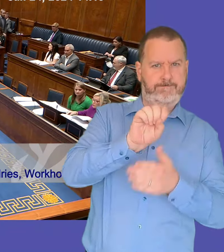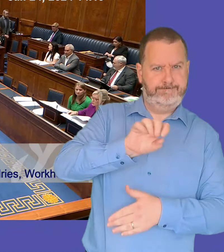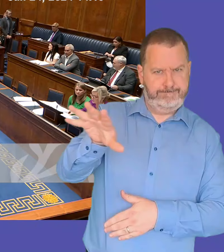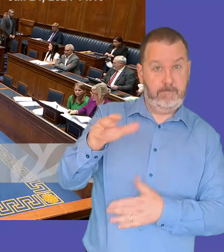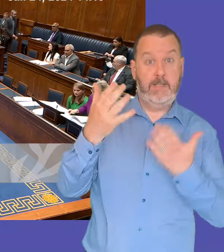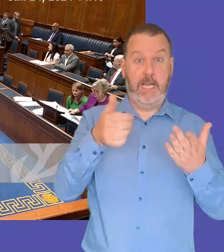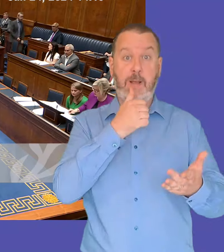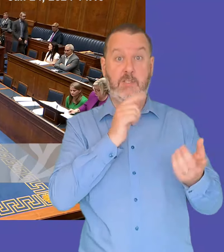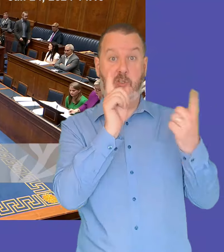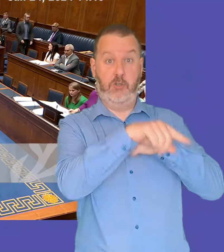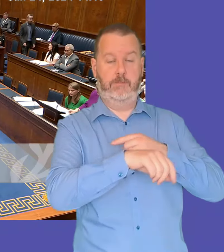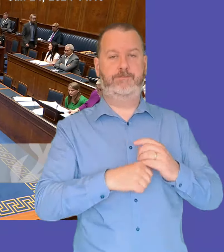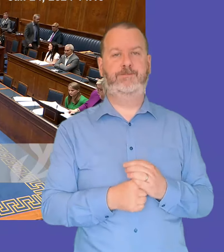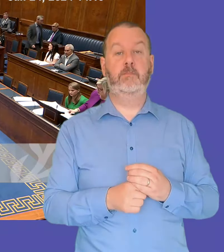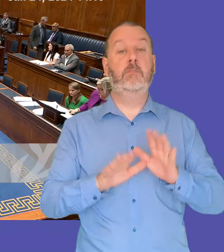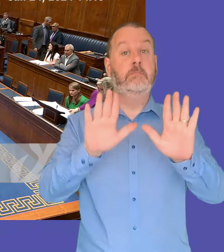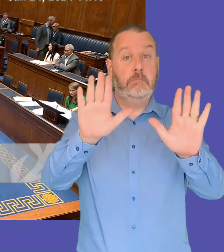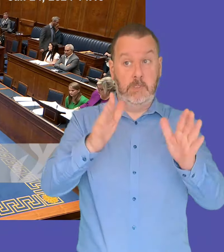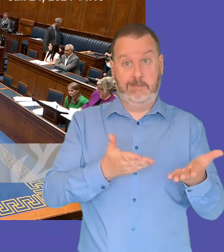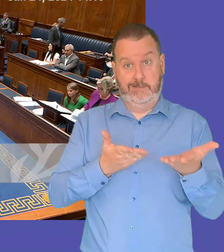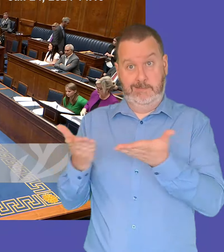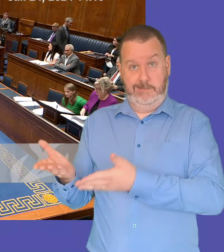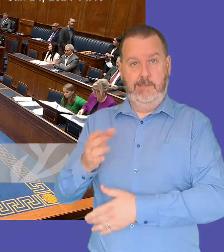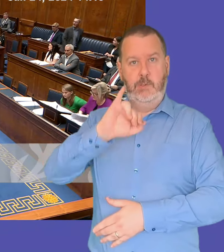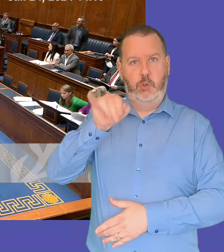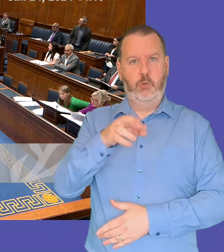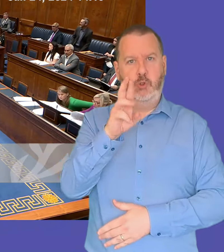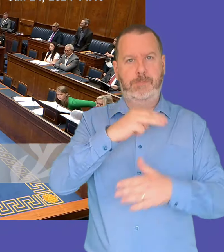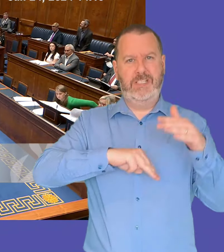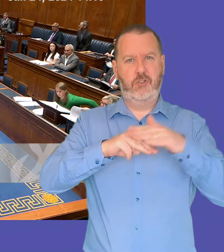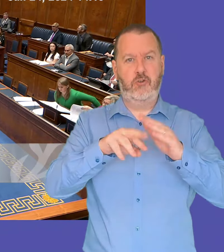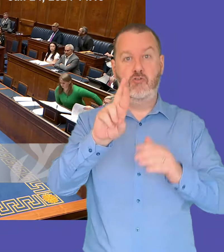with your permission uh junior minister reilly will take question eight